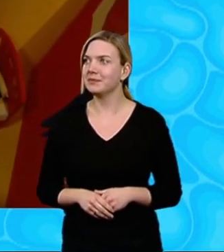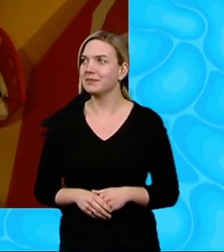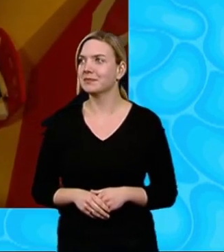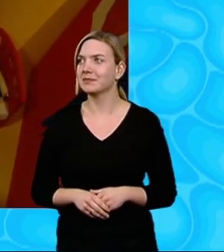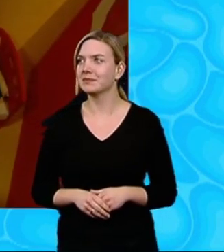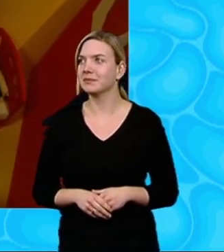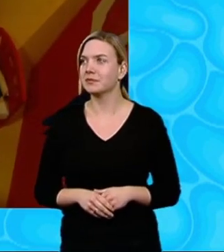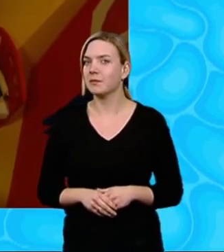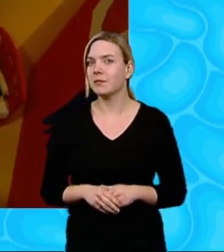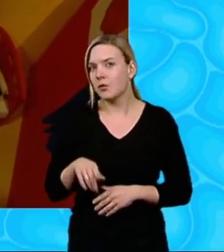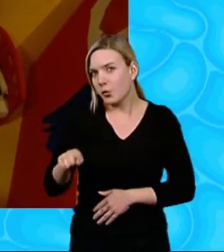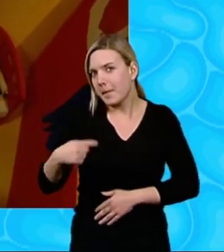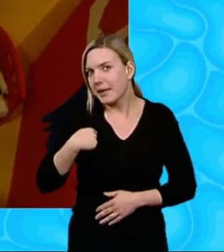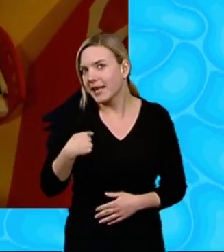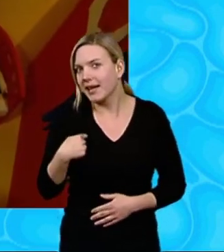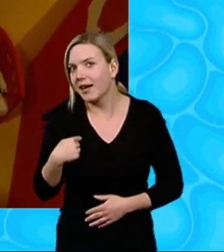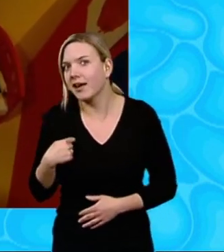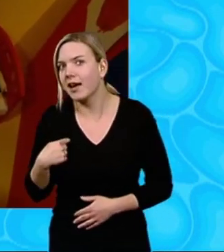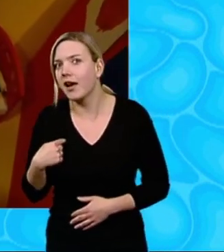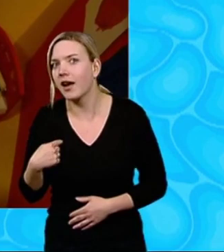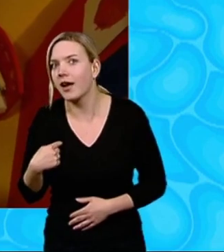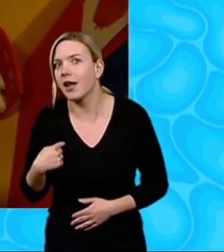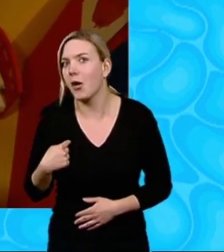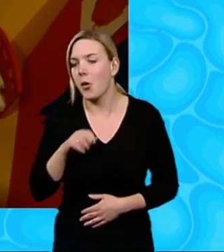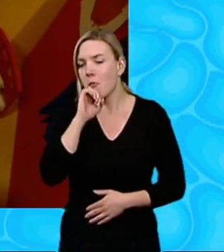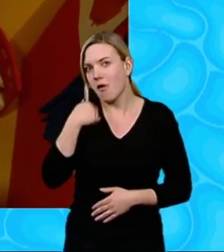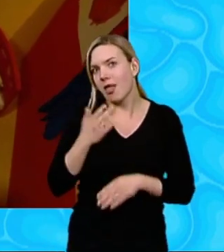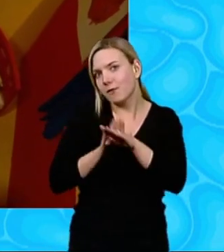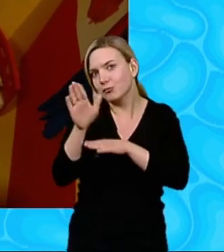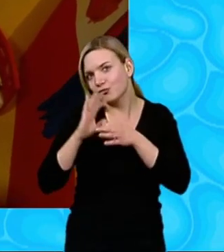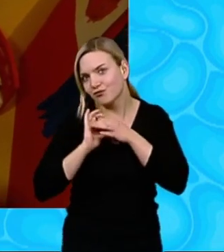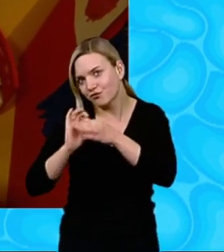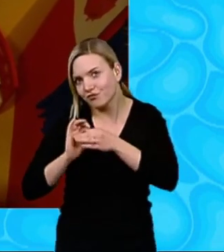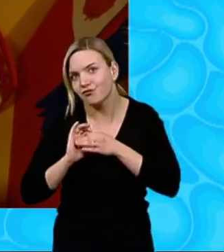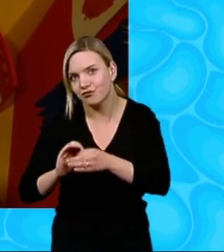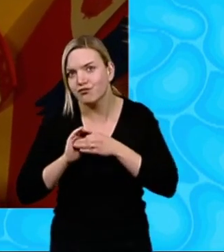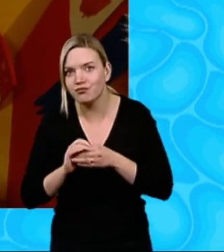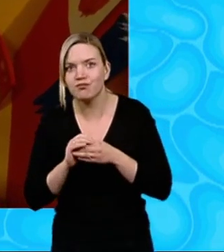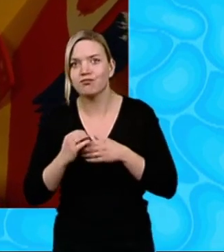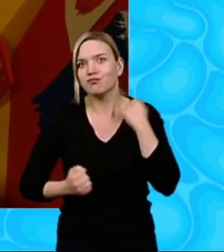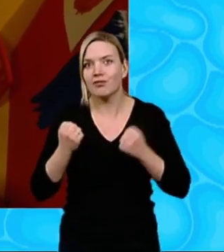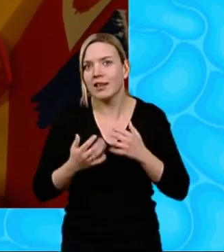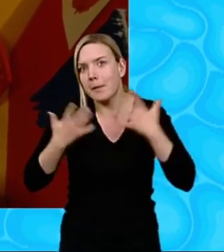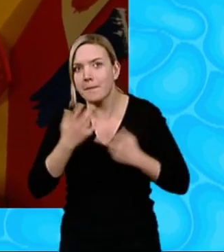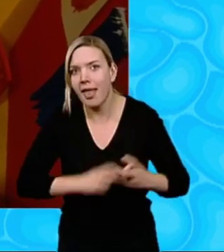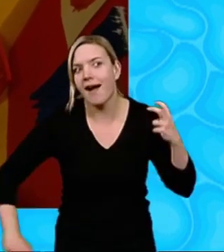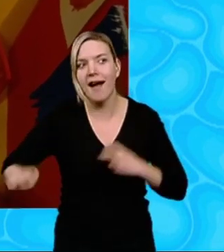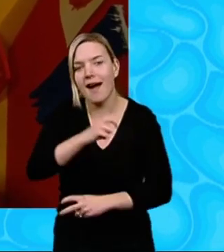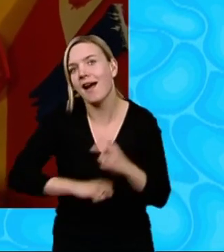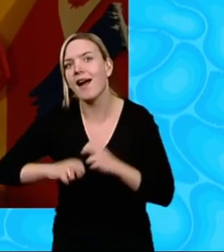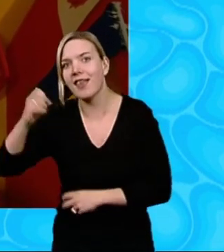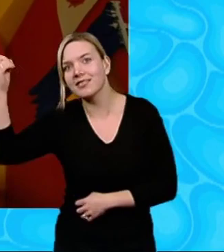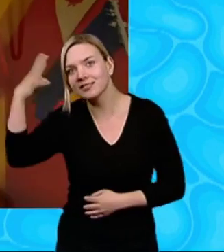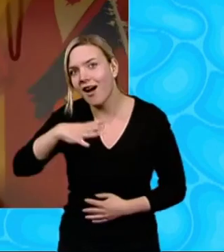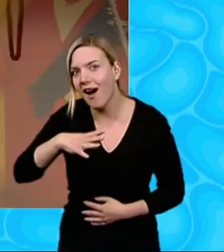Just you and me That's how it's gonna be Running and playing in the sun